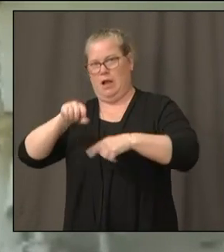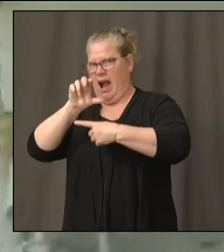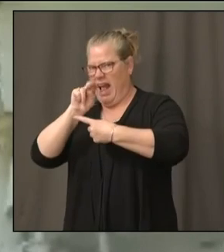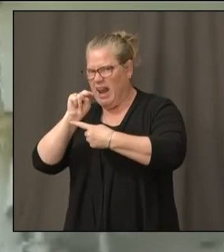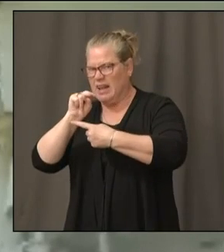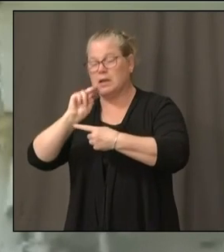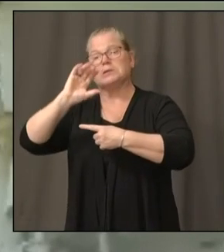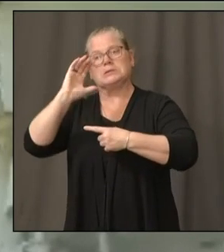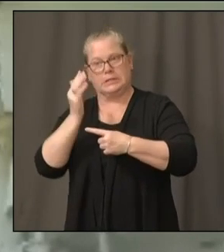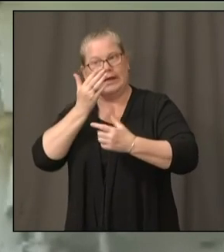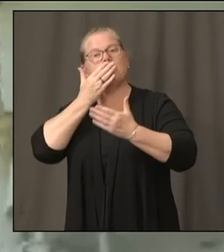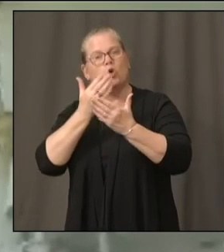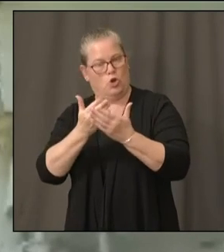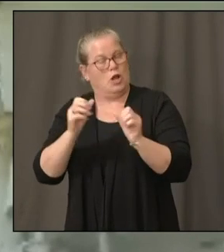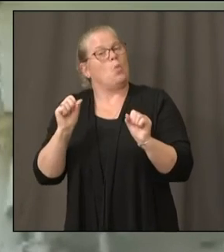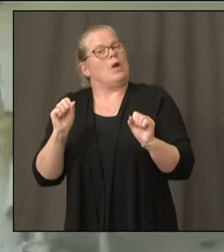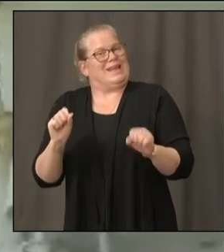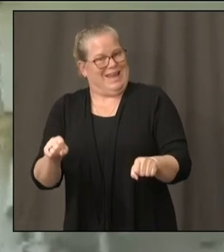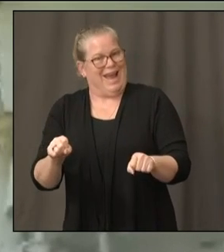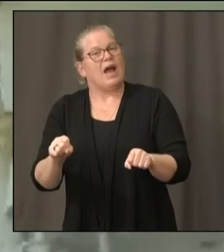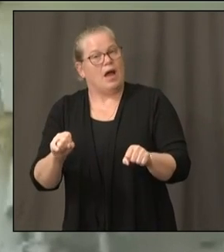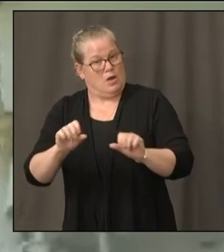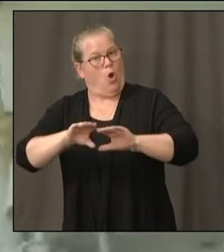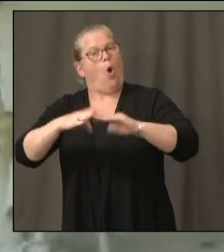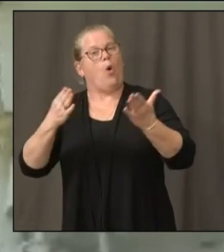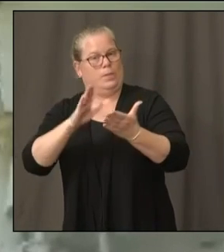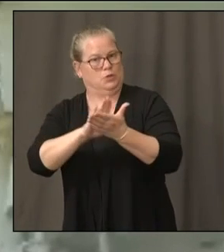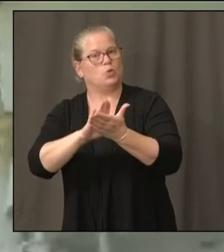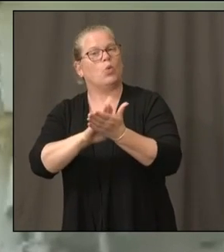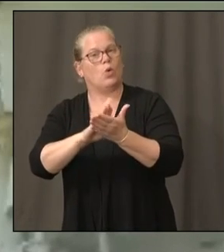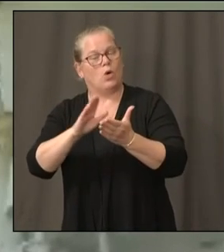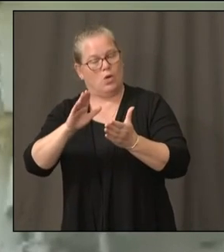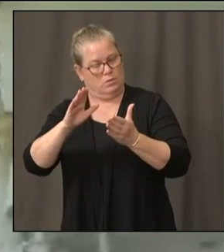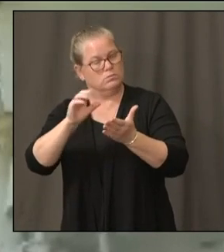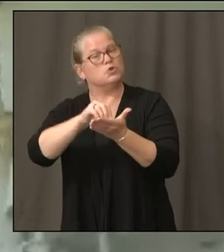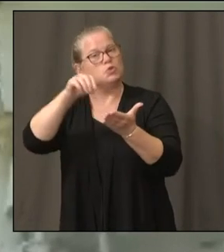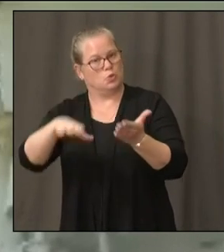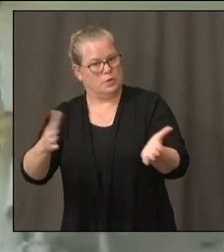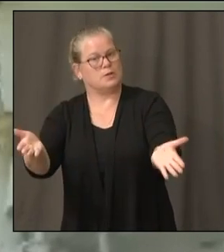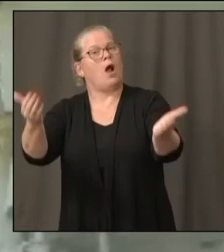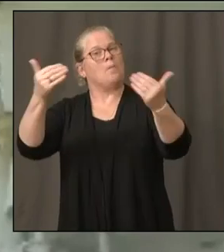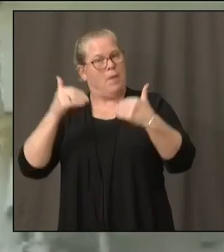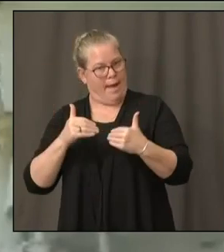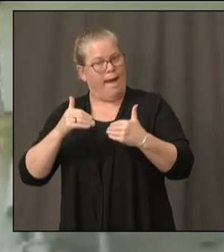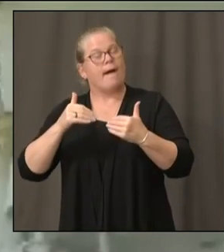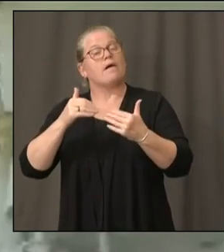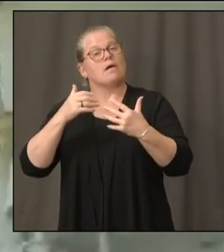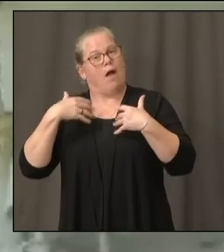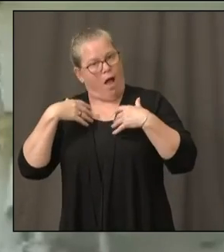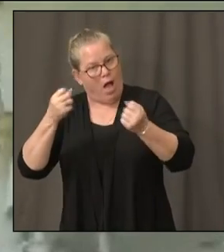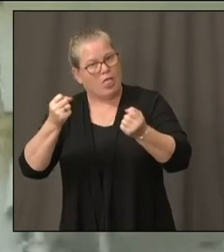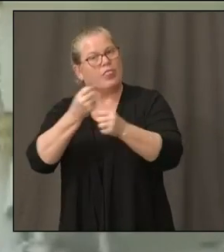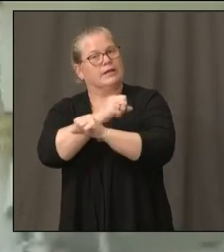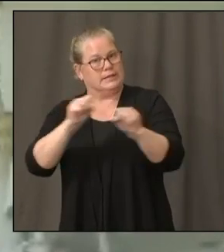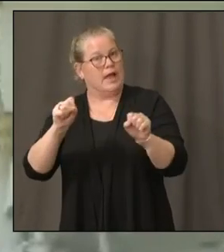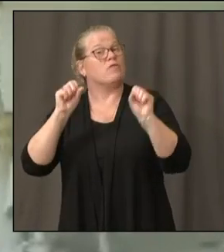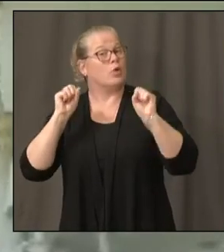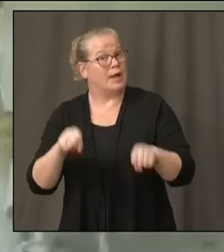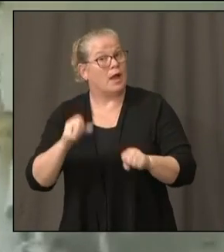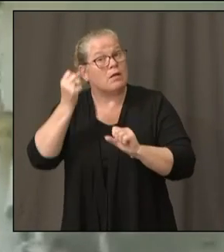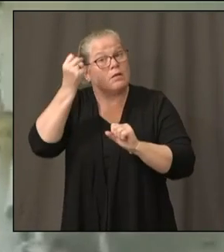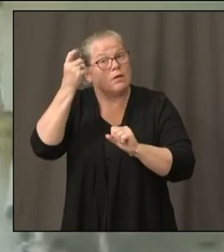And what I am doing and what we're doing as superintendents is working every day with our teachers